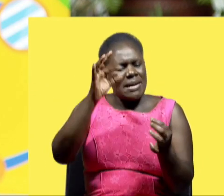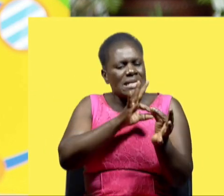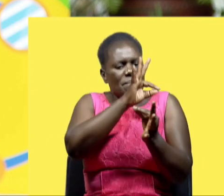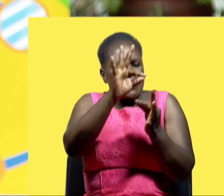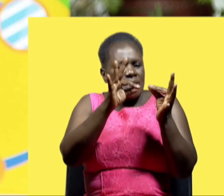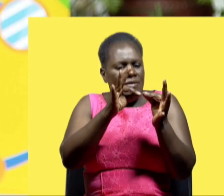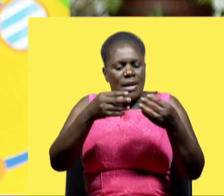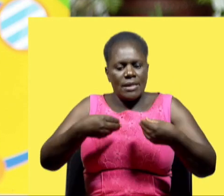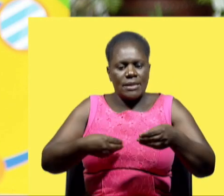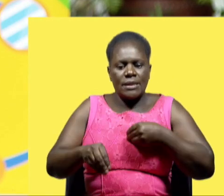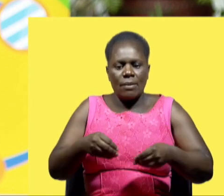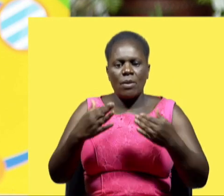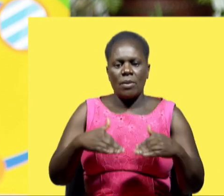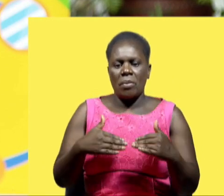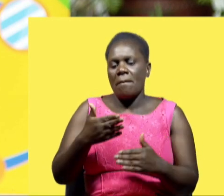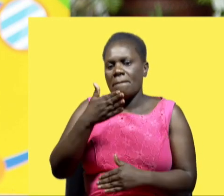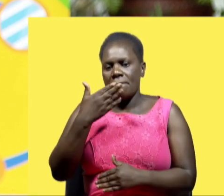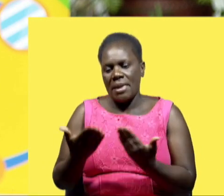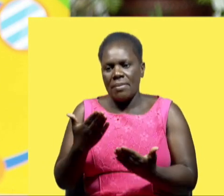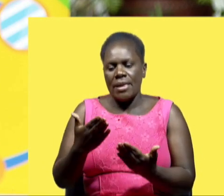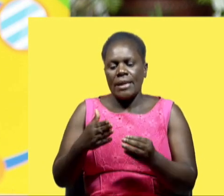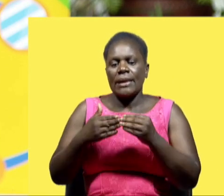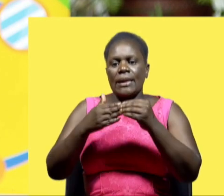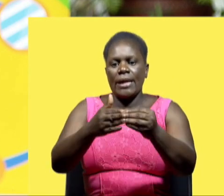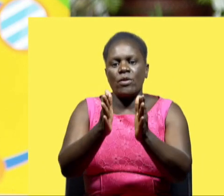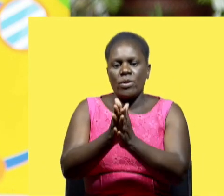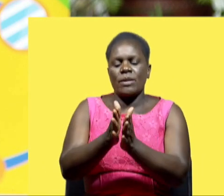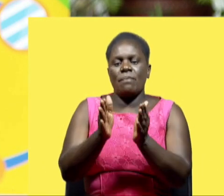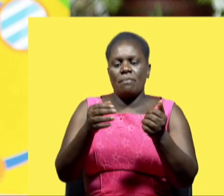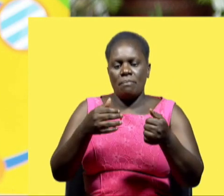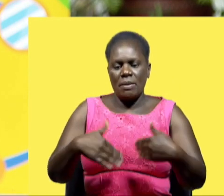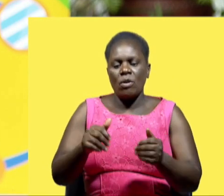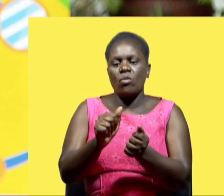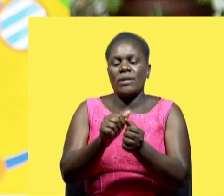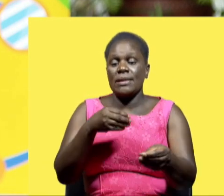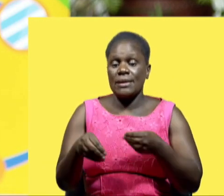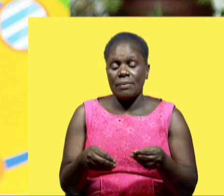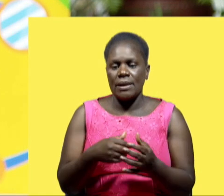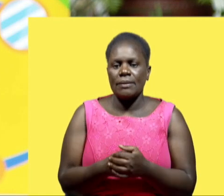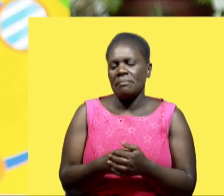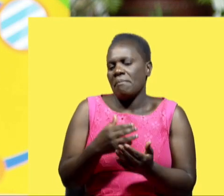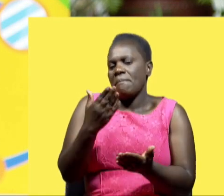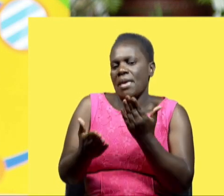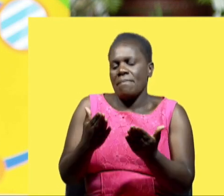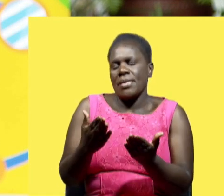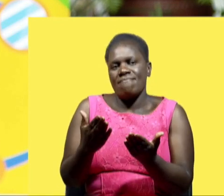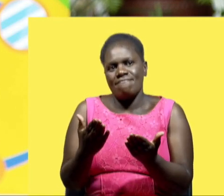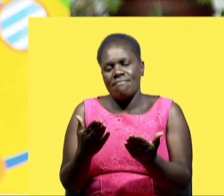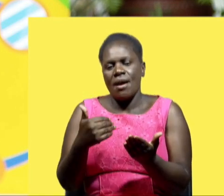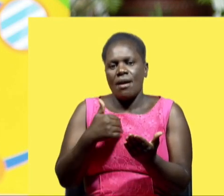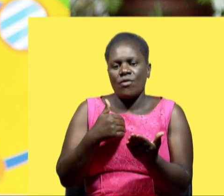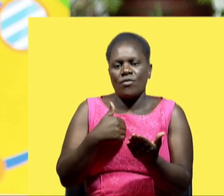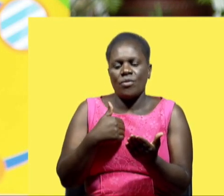innovation that was specific to people with disabilities and preferably being driven by people with disabilities so perhaps that